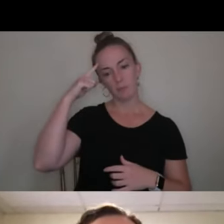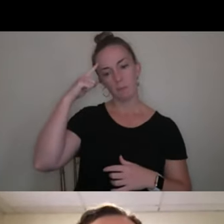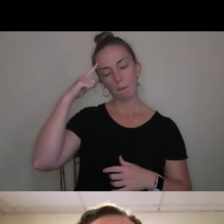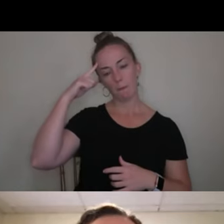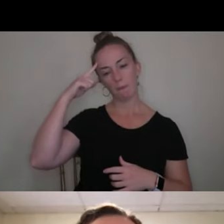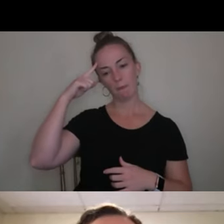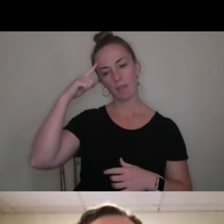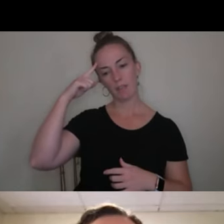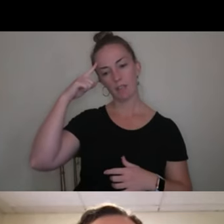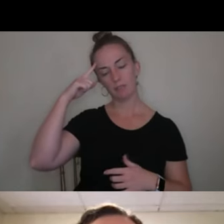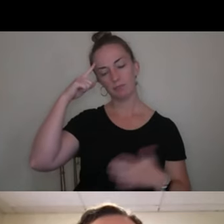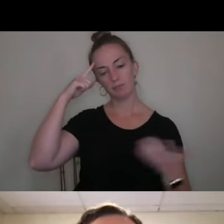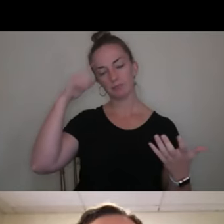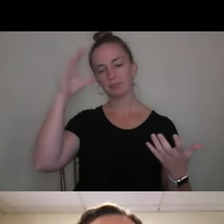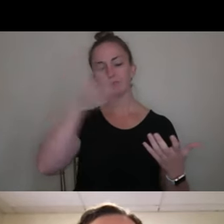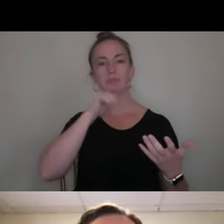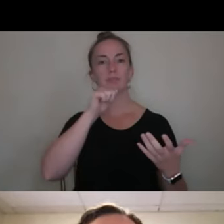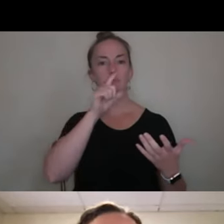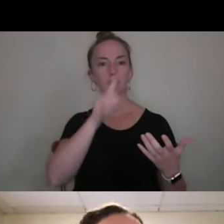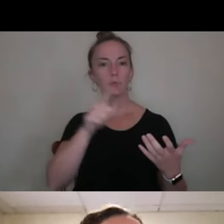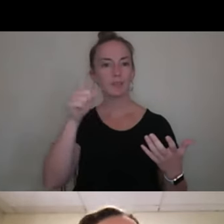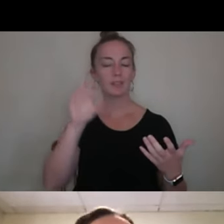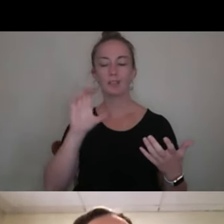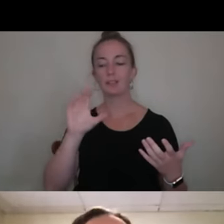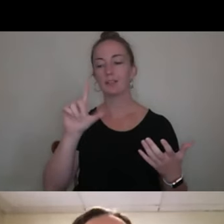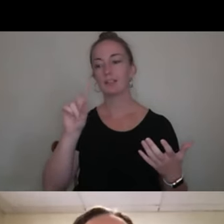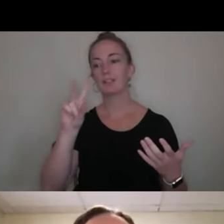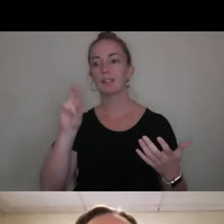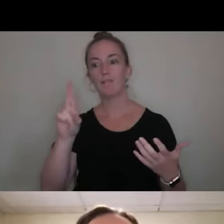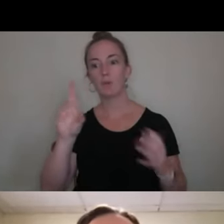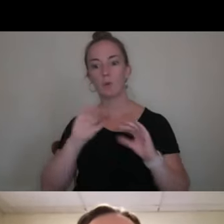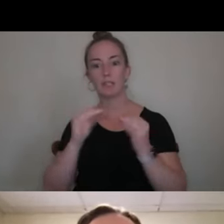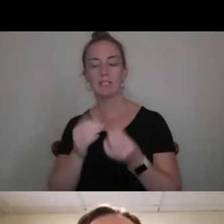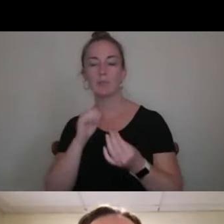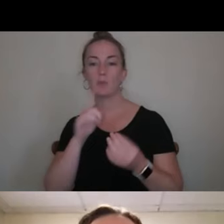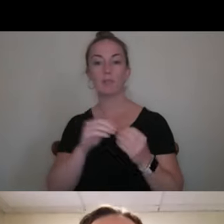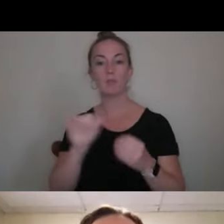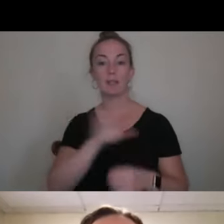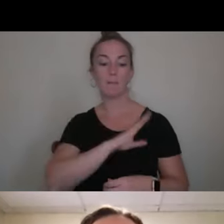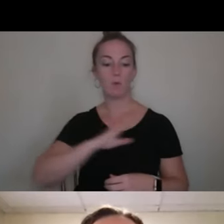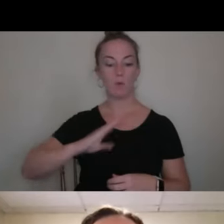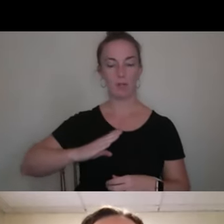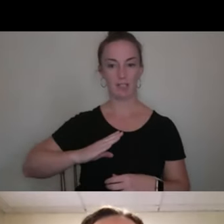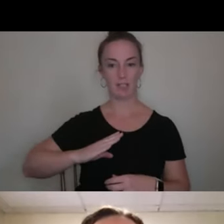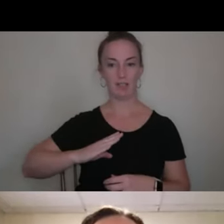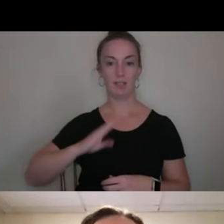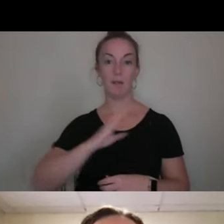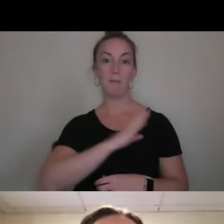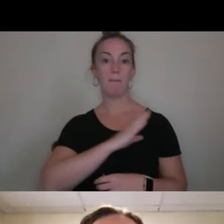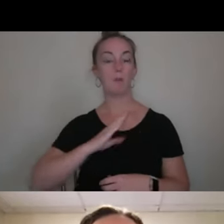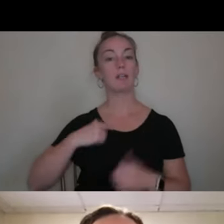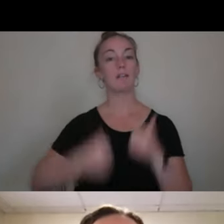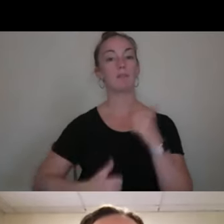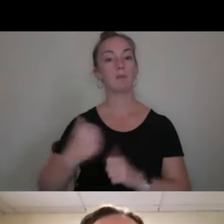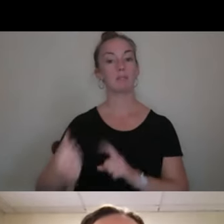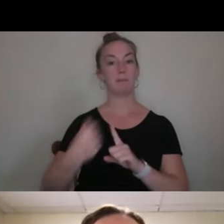I guess it's not really a clever organization. It's more of a board. The board that's had the most impact on me